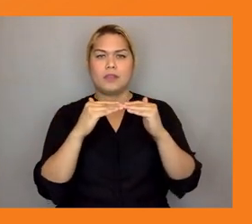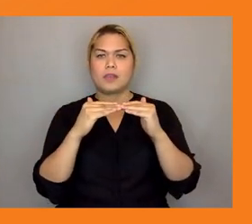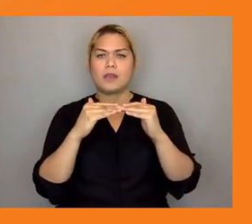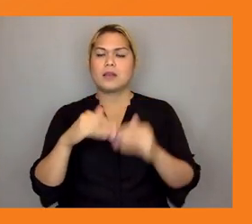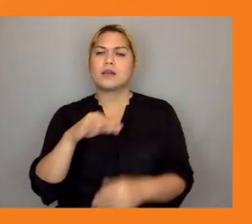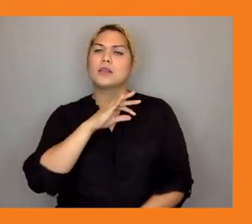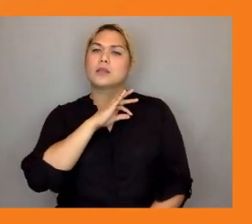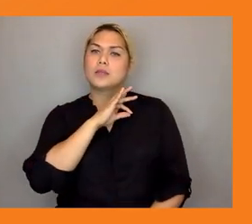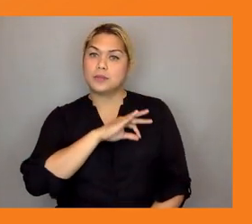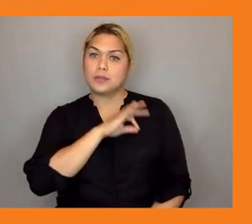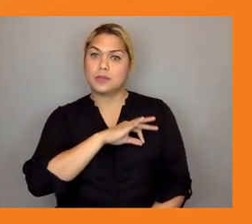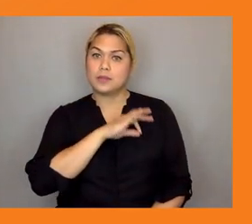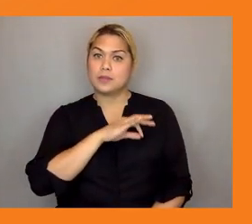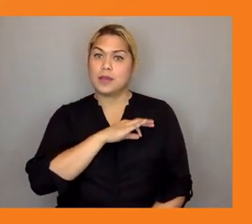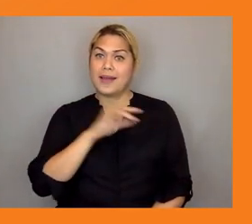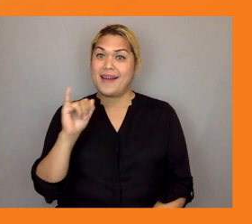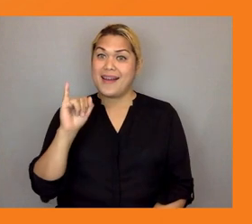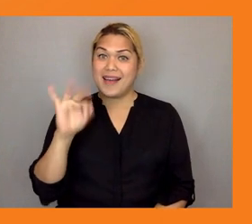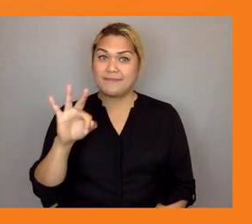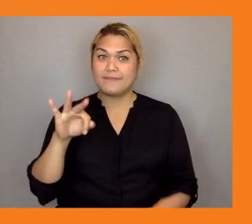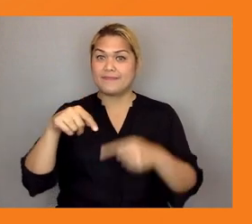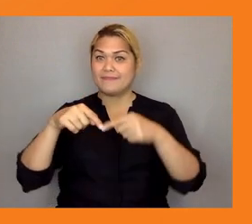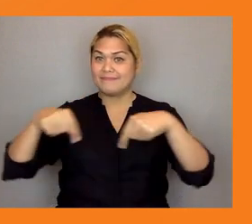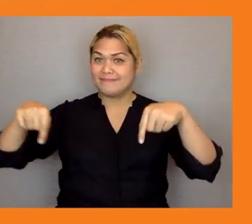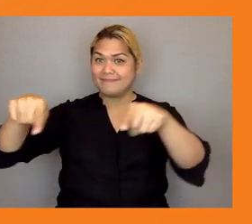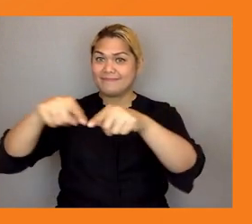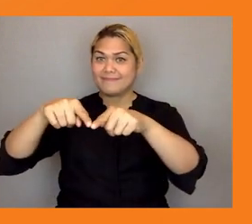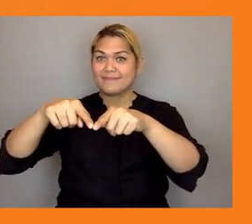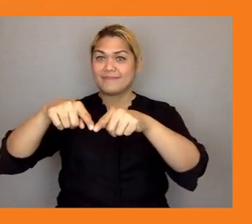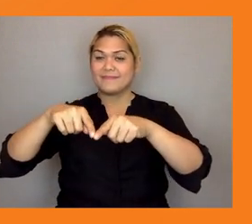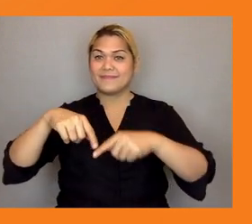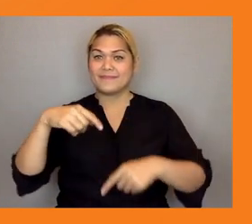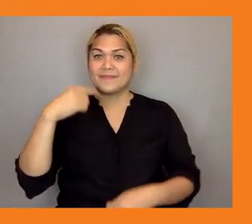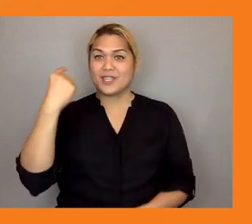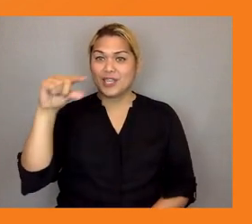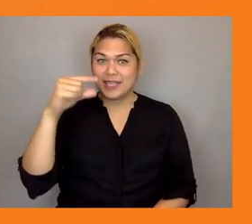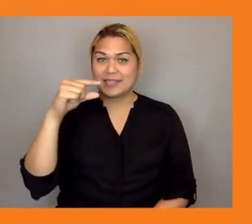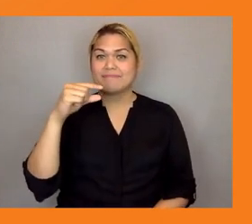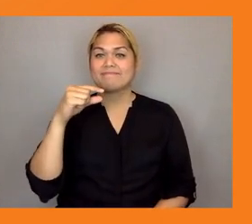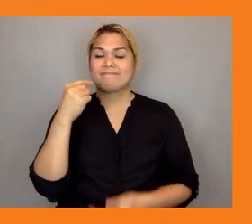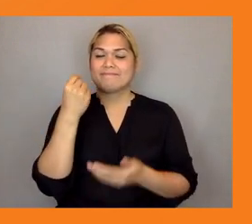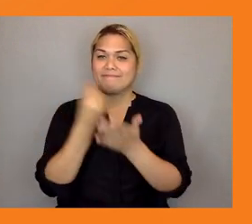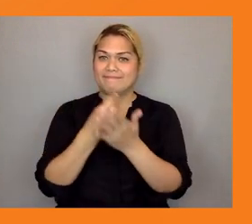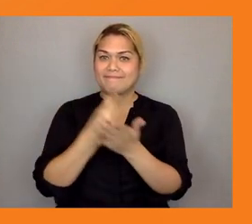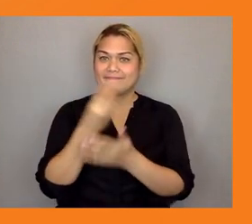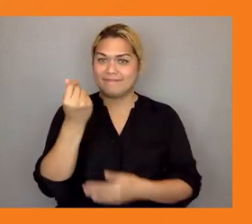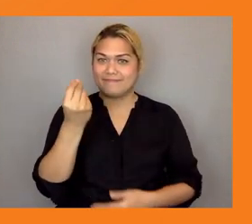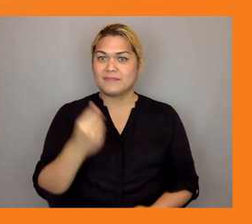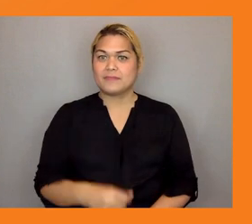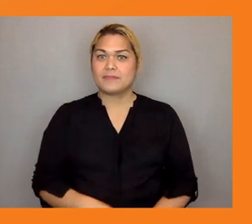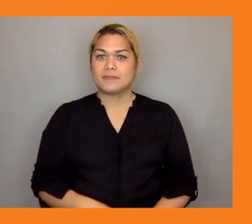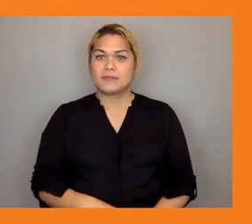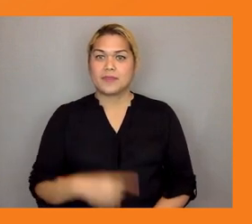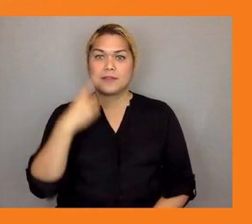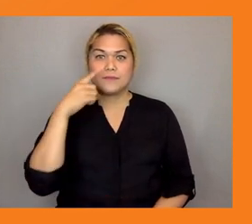for young people in the green economy are initiatives to enhance access to micro to credit for micro small and medium-sized